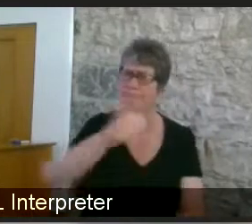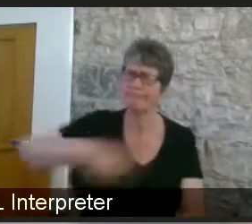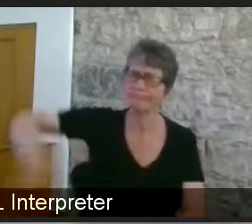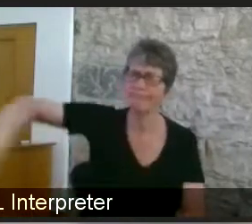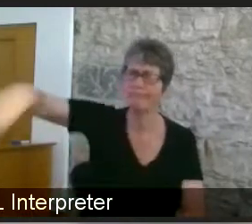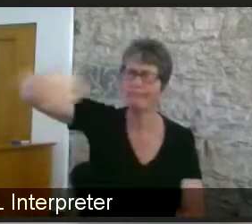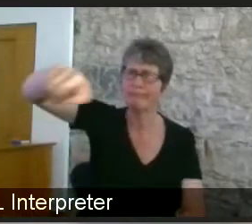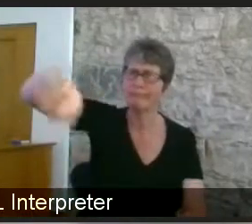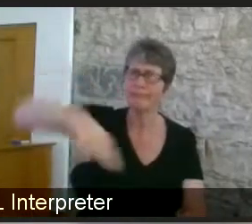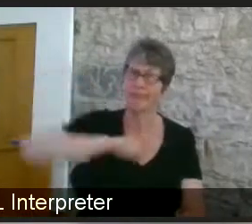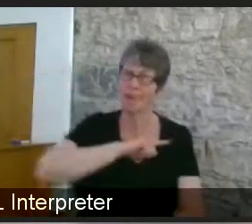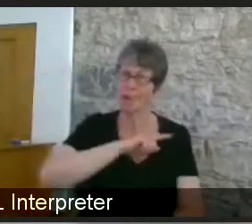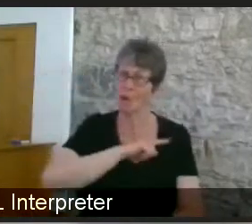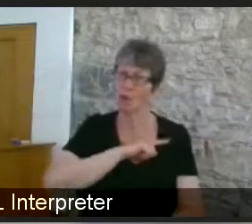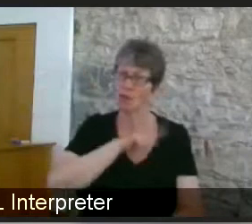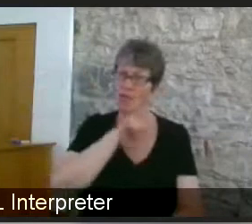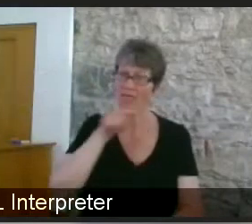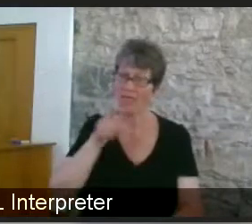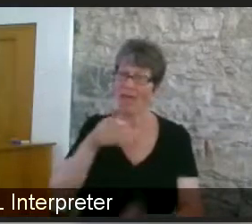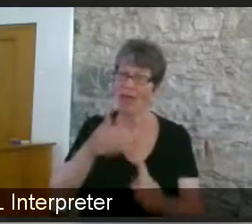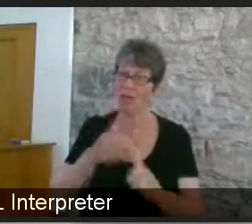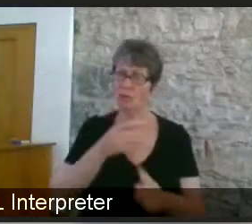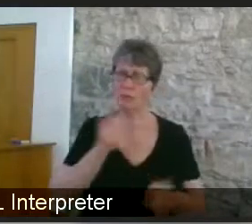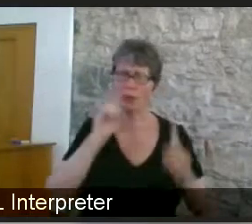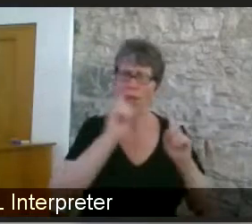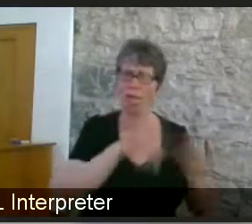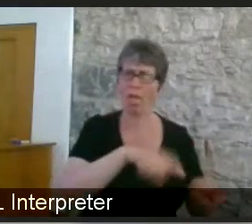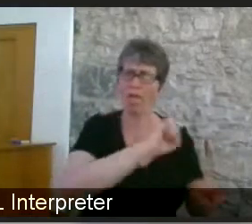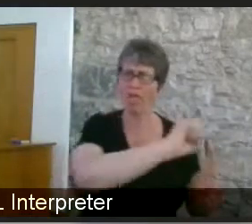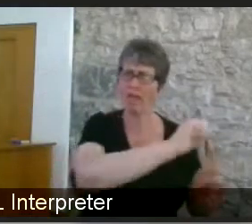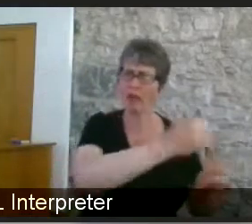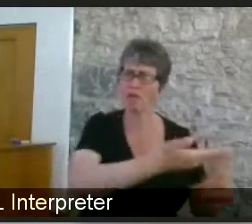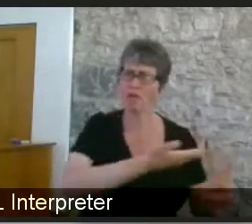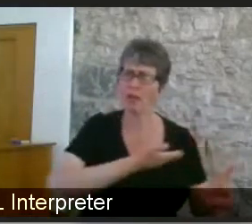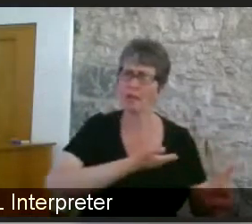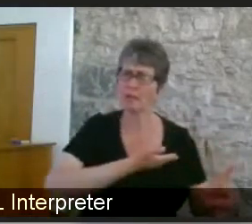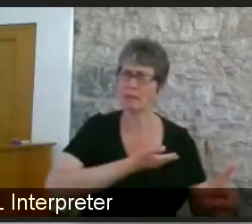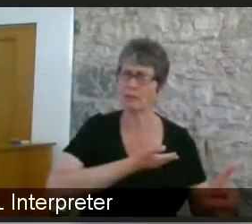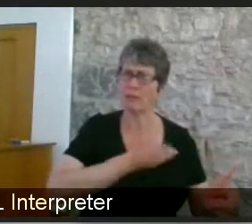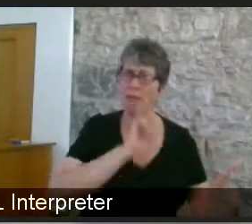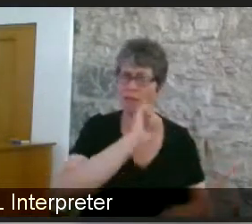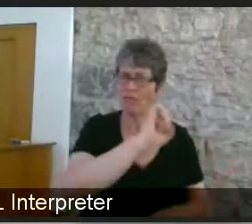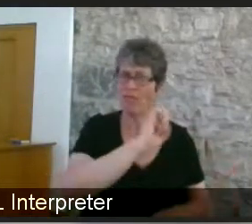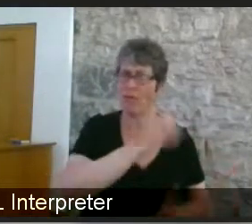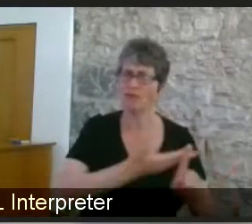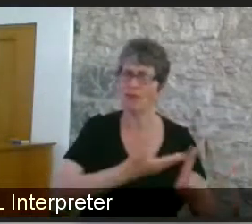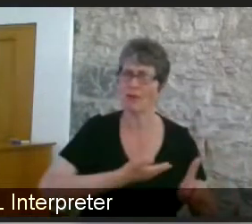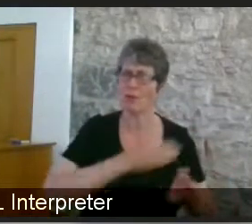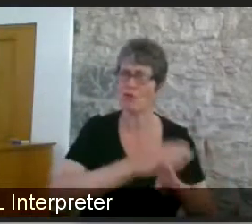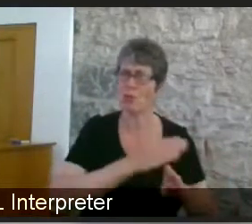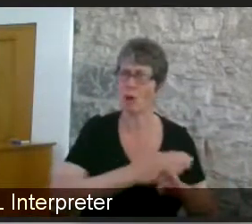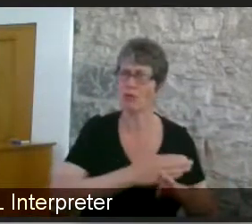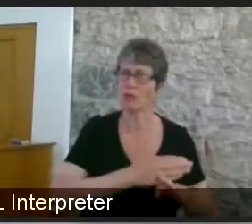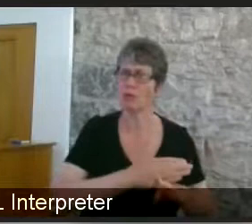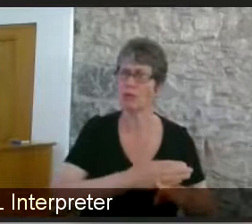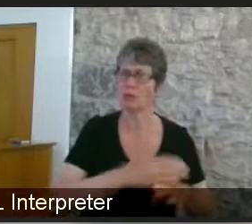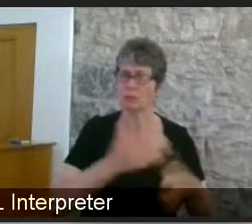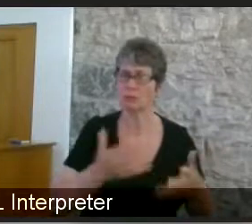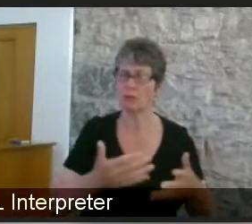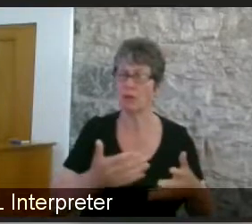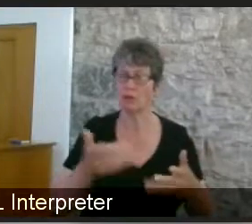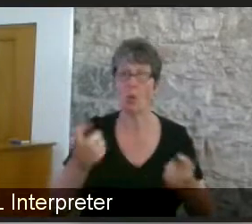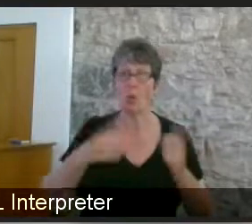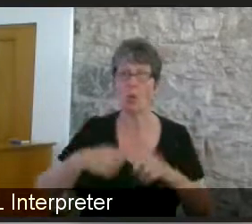and abilities to work because it's shifting perspective so that's something to just be um really aware of when you're looking at